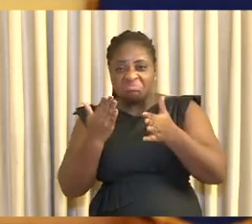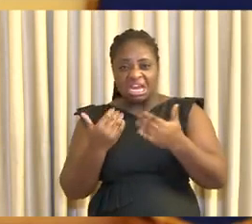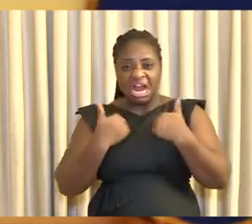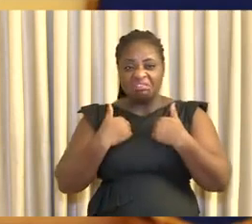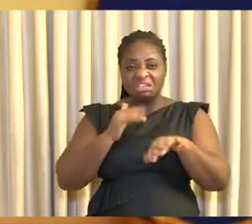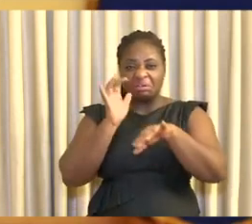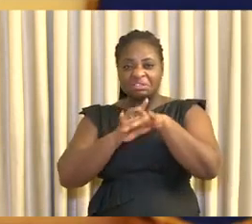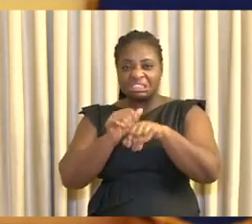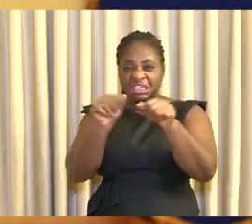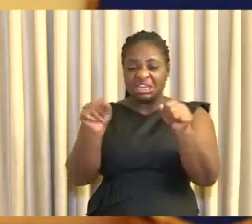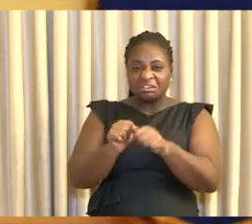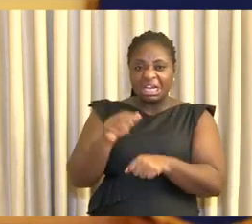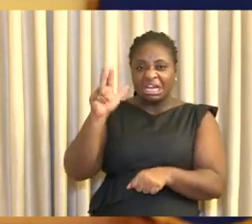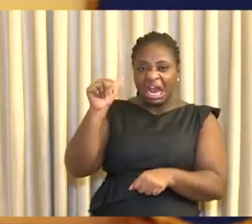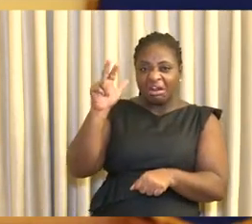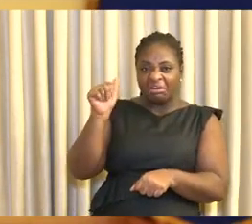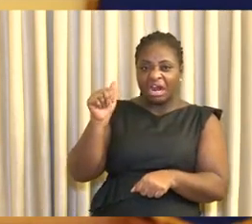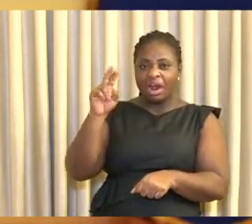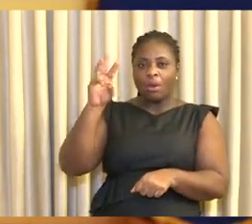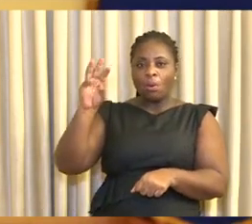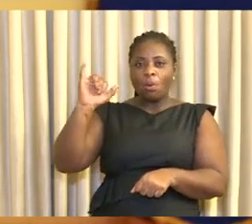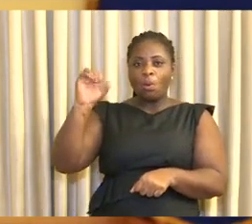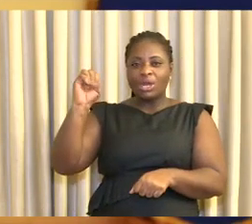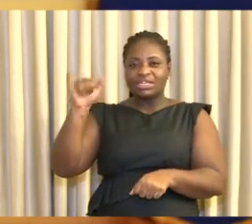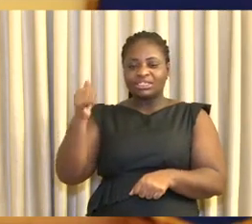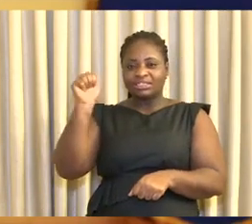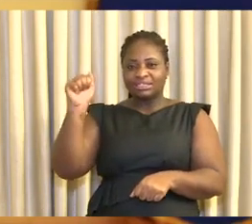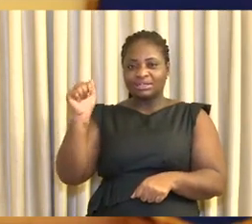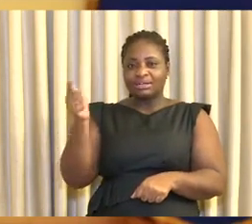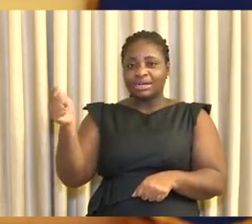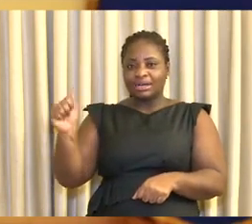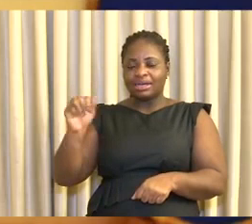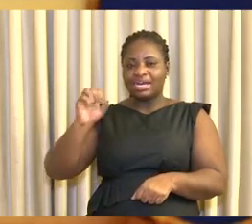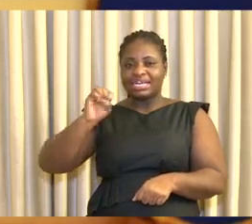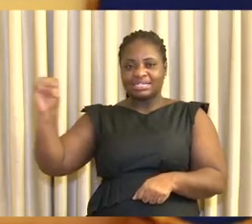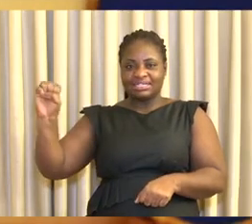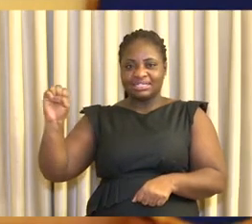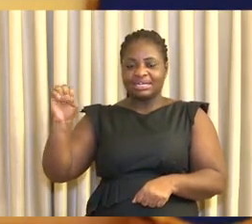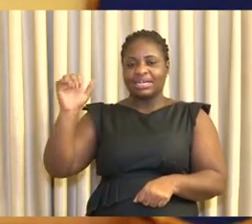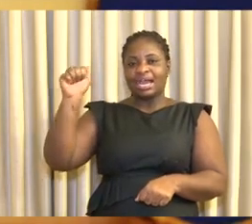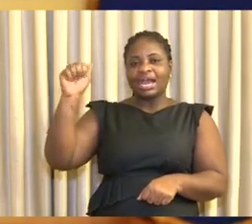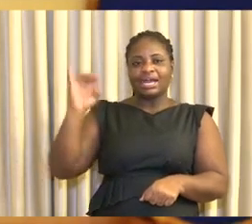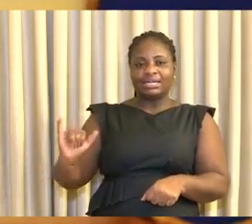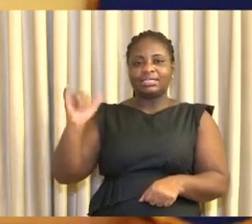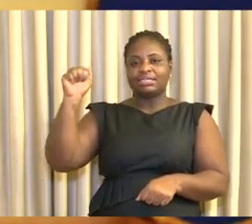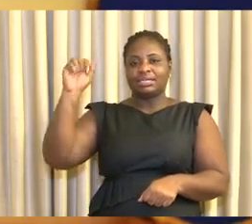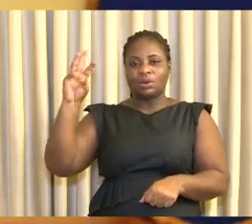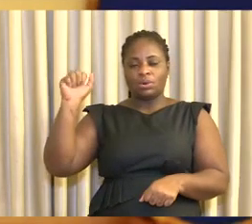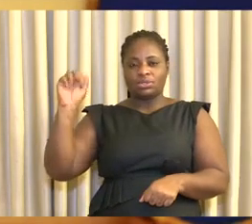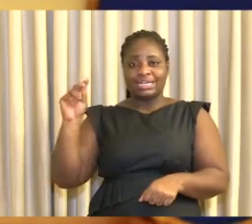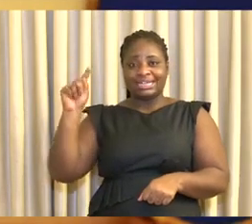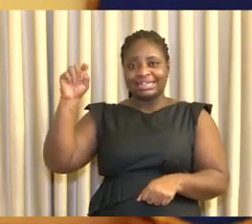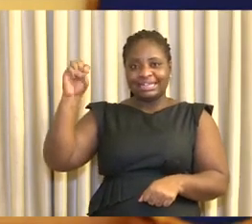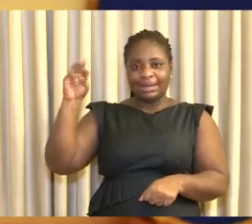in some hotspots in the greater Accra metropolitan area like Weijakbawe, Ga'a East, and Ayahuasu East municipalities,